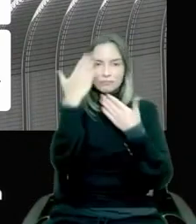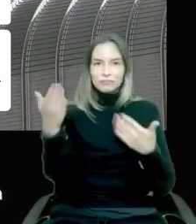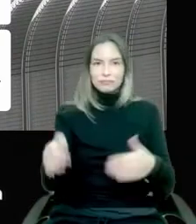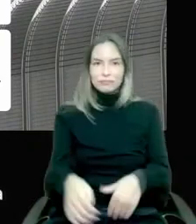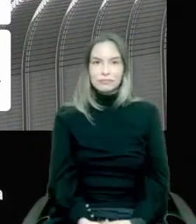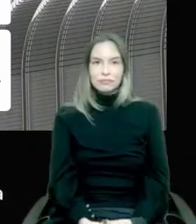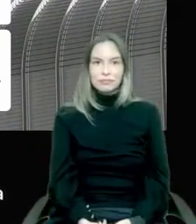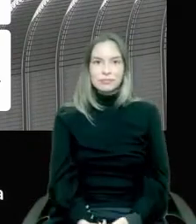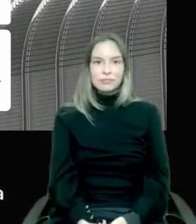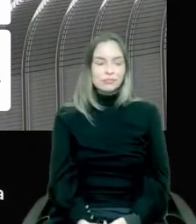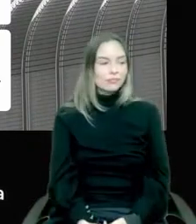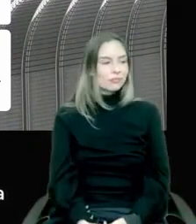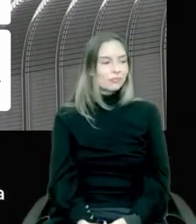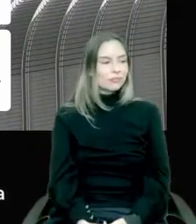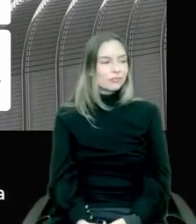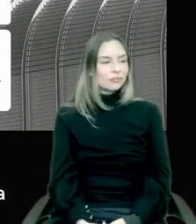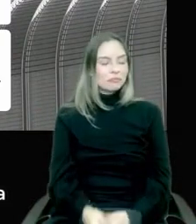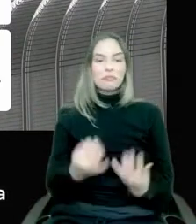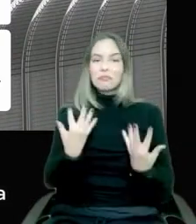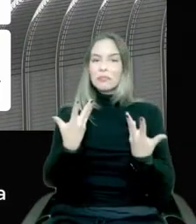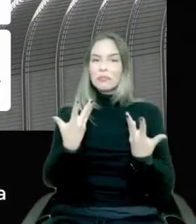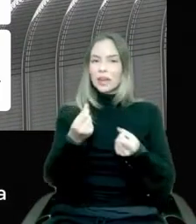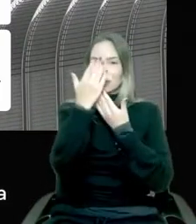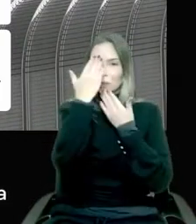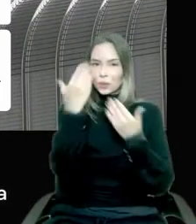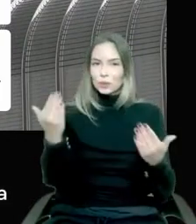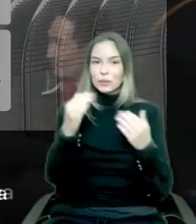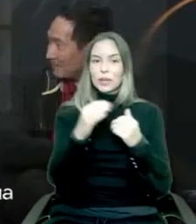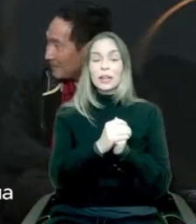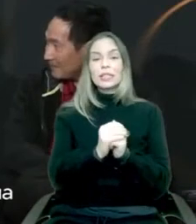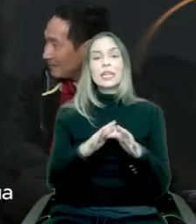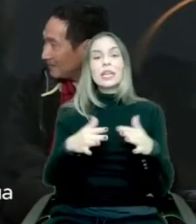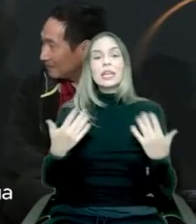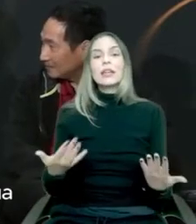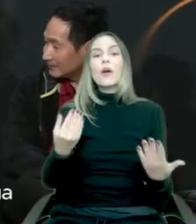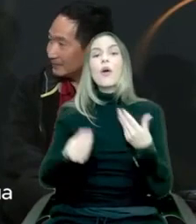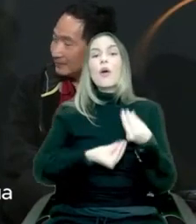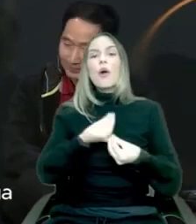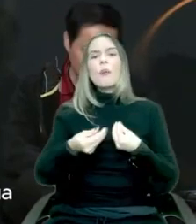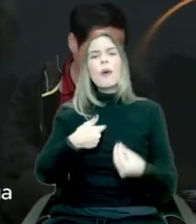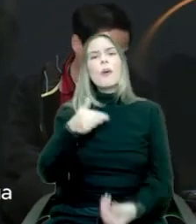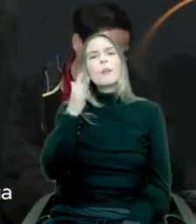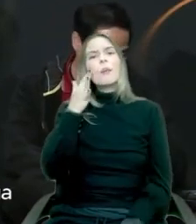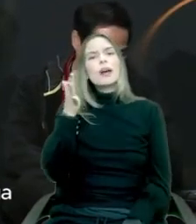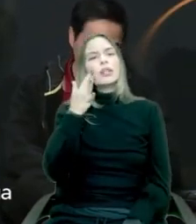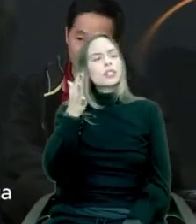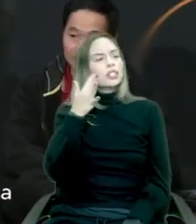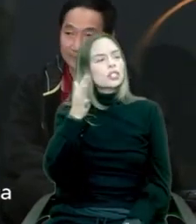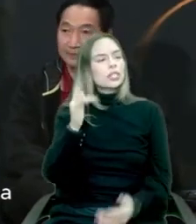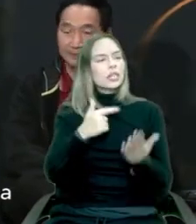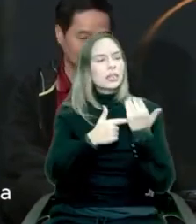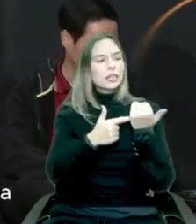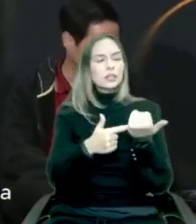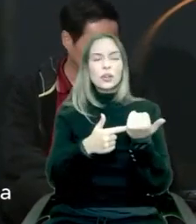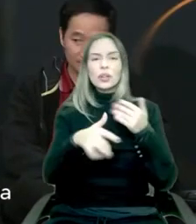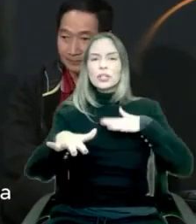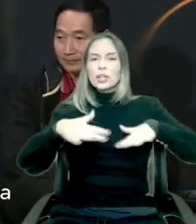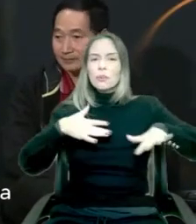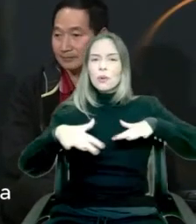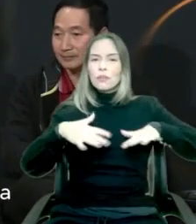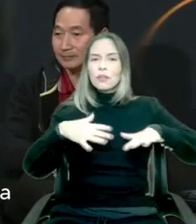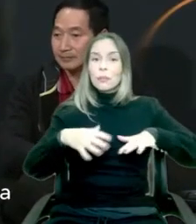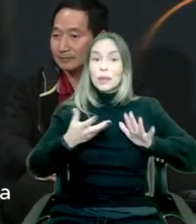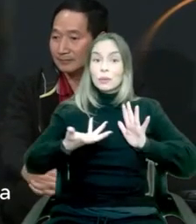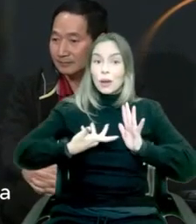Excellent. Thank you very much. So when I think about technology moving as fast as it's